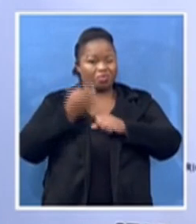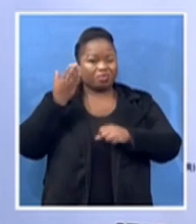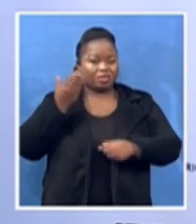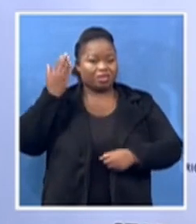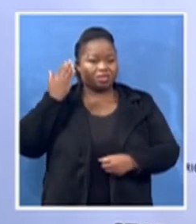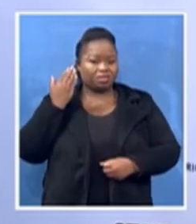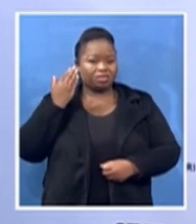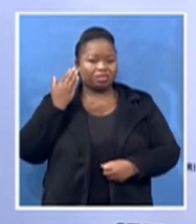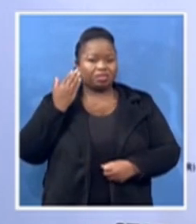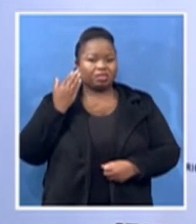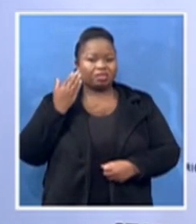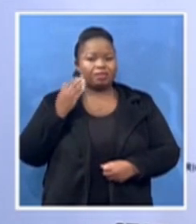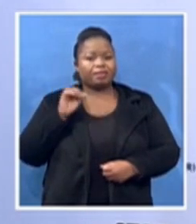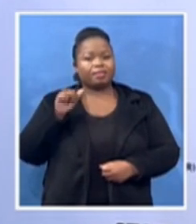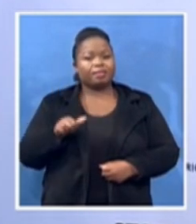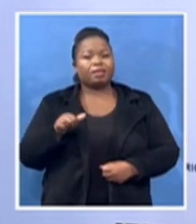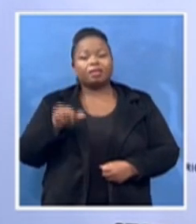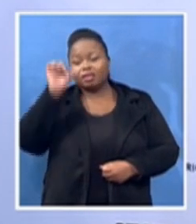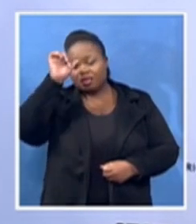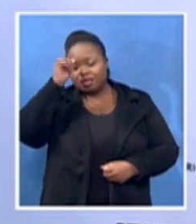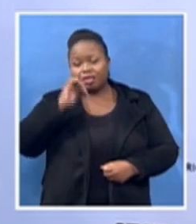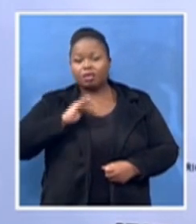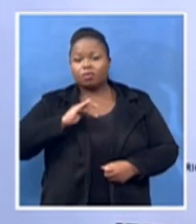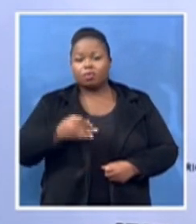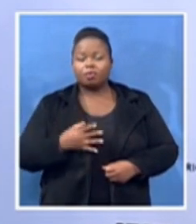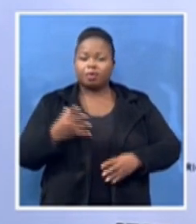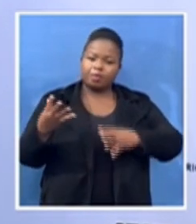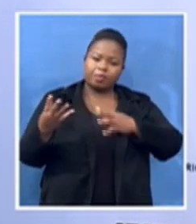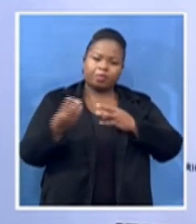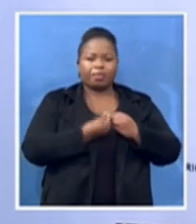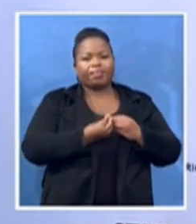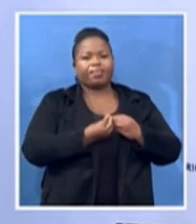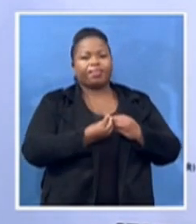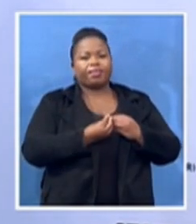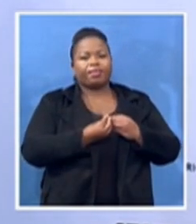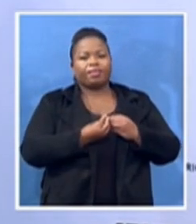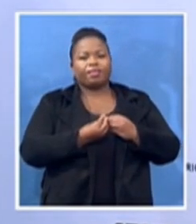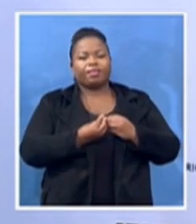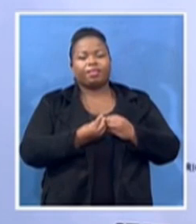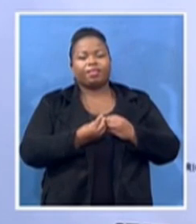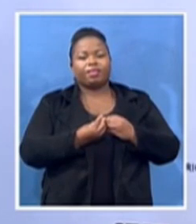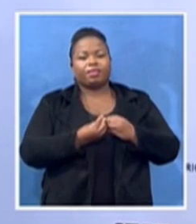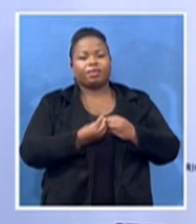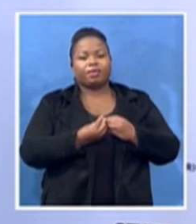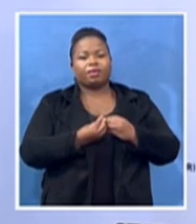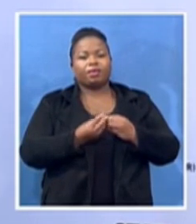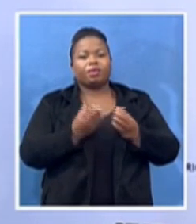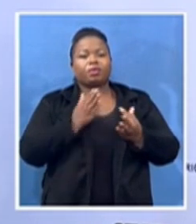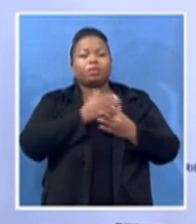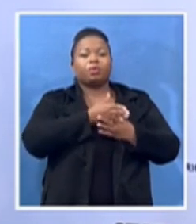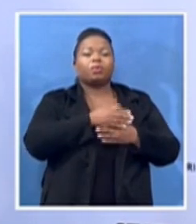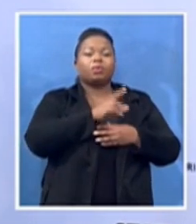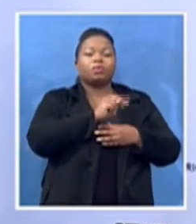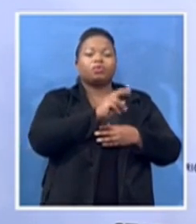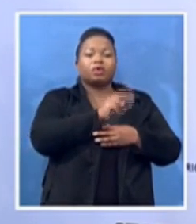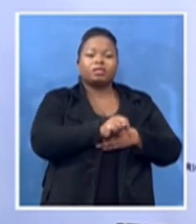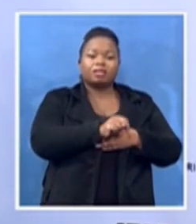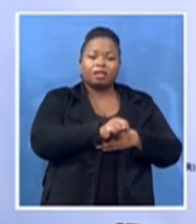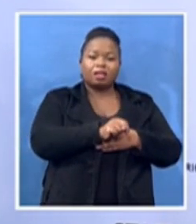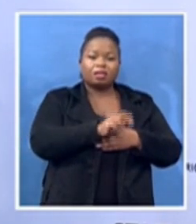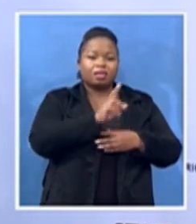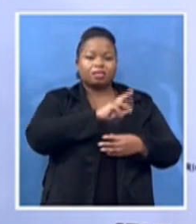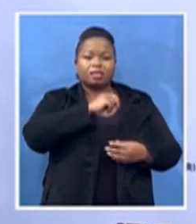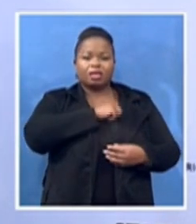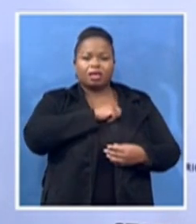they went through Newcastle, and went to Peter Maritspeck.